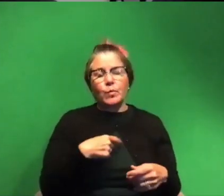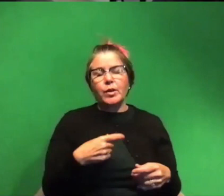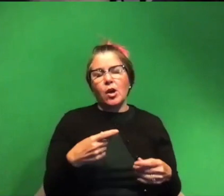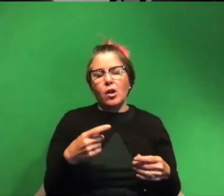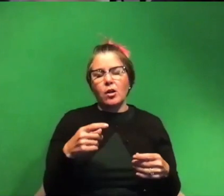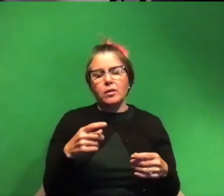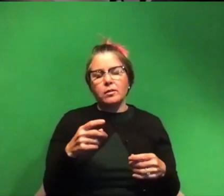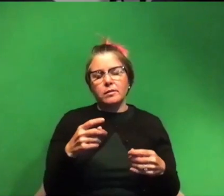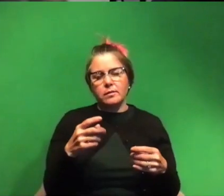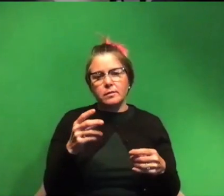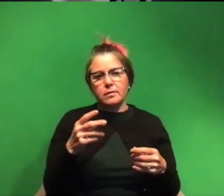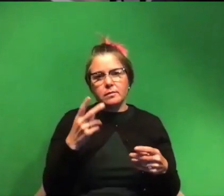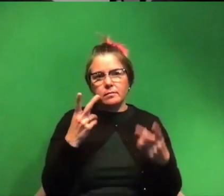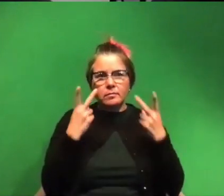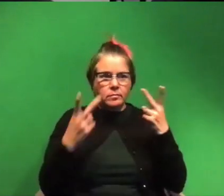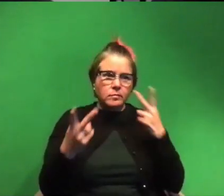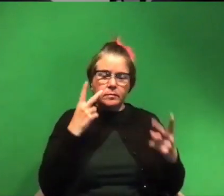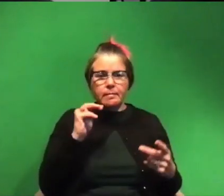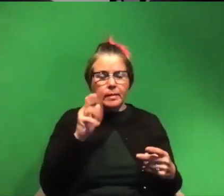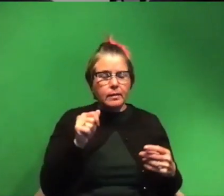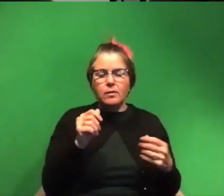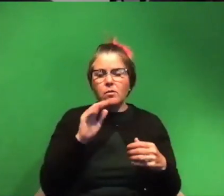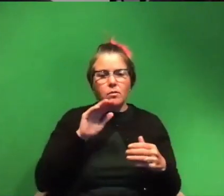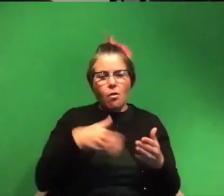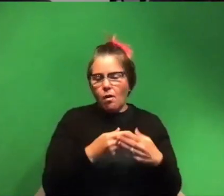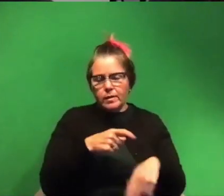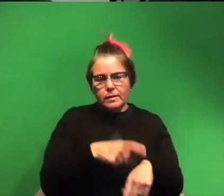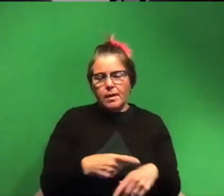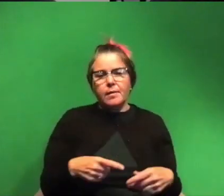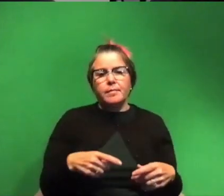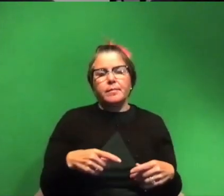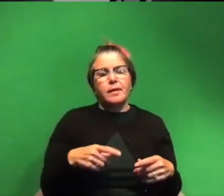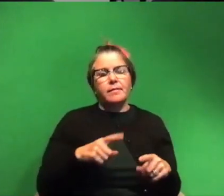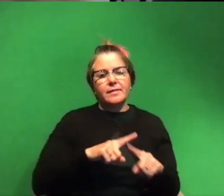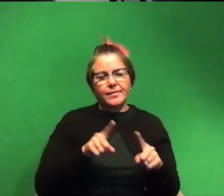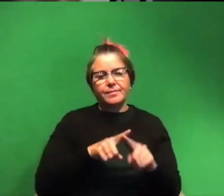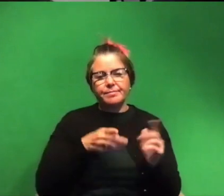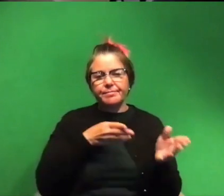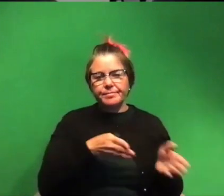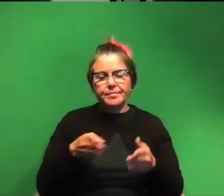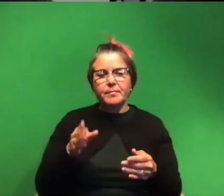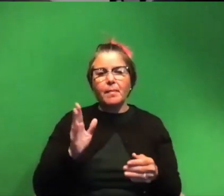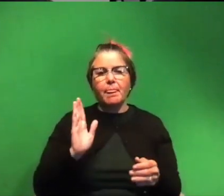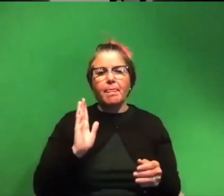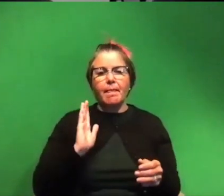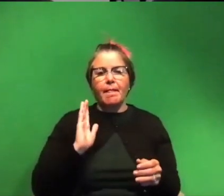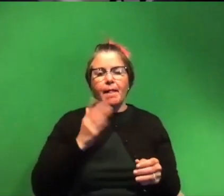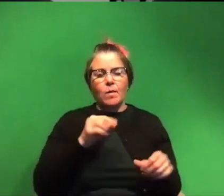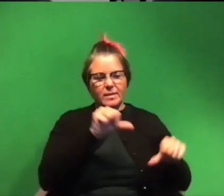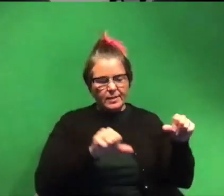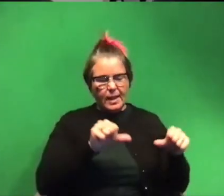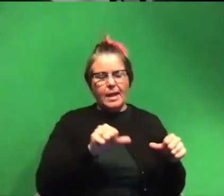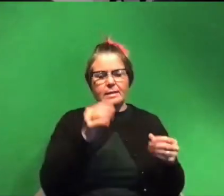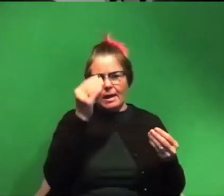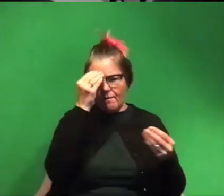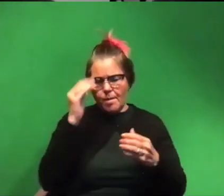all the time we live in a very visual world and so i think there's a lot of ways that our science can inform how that visual world is